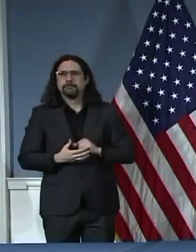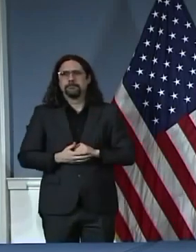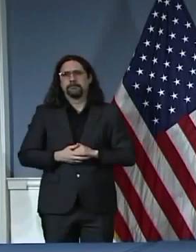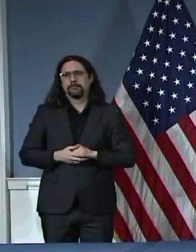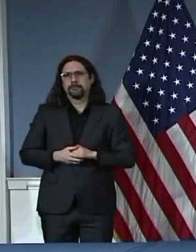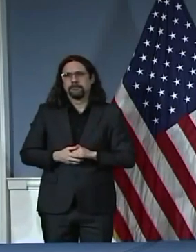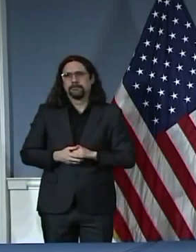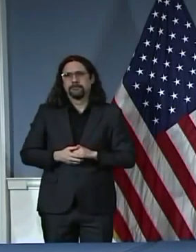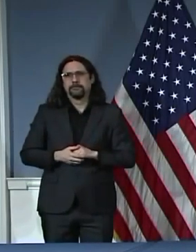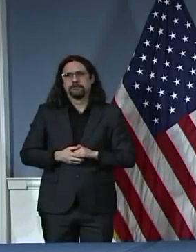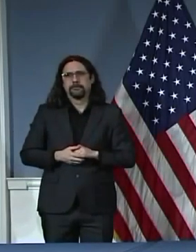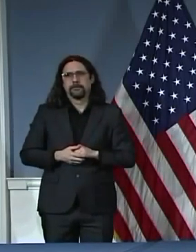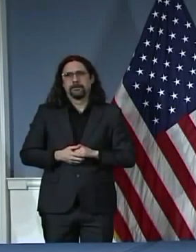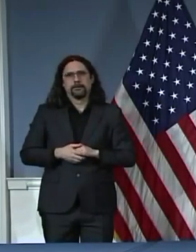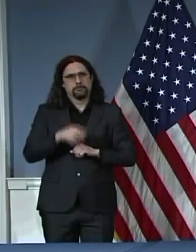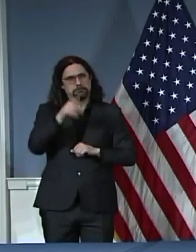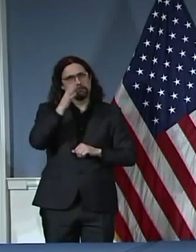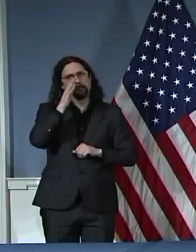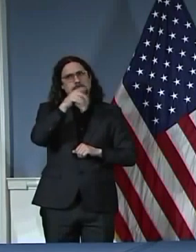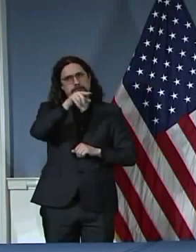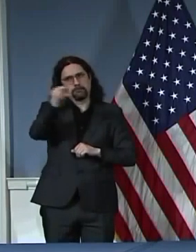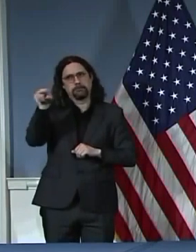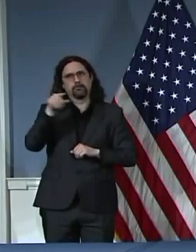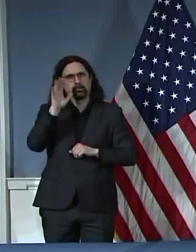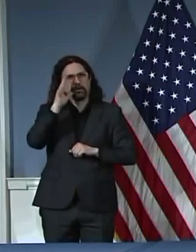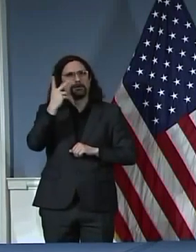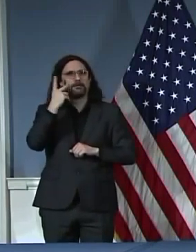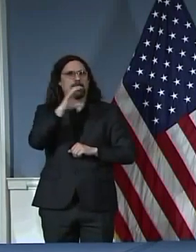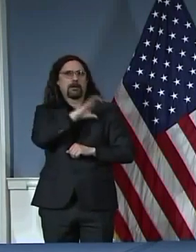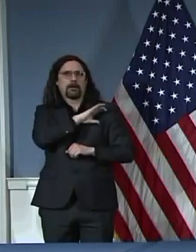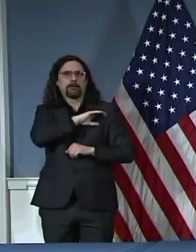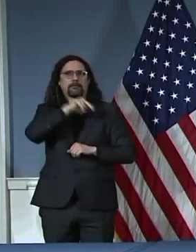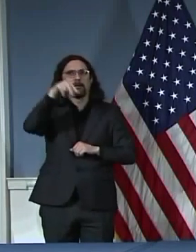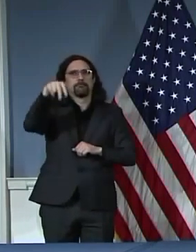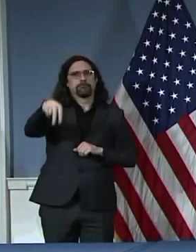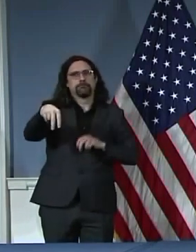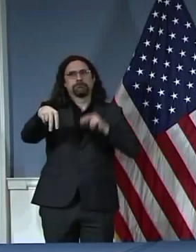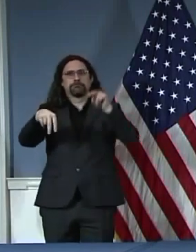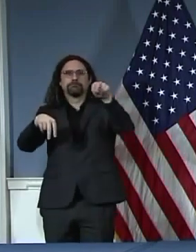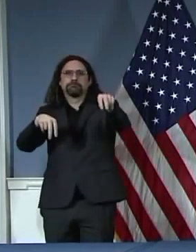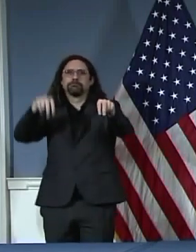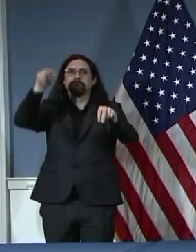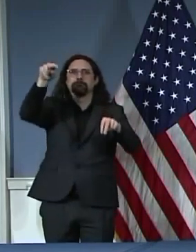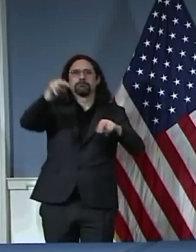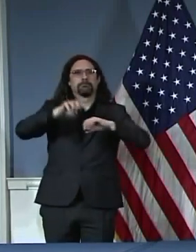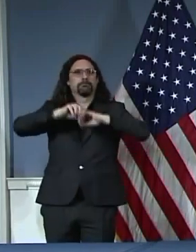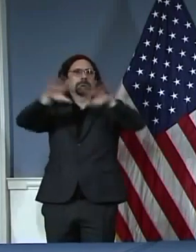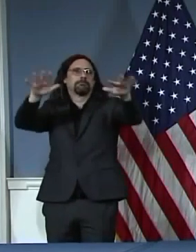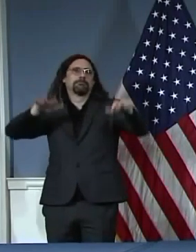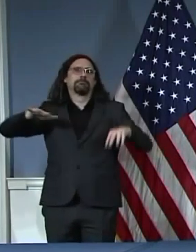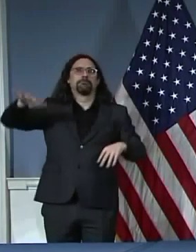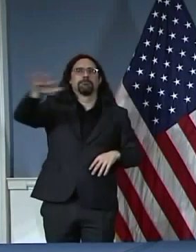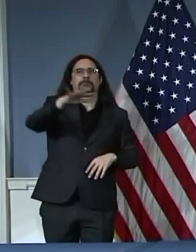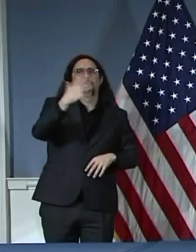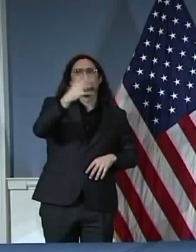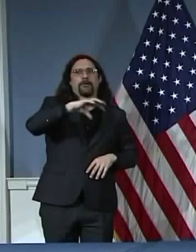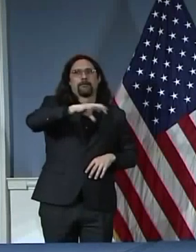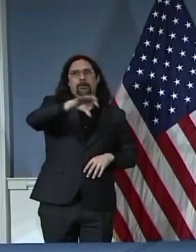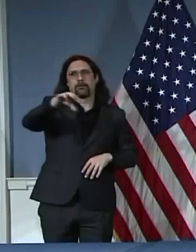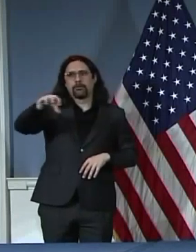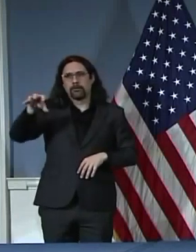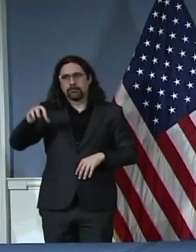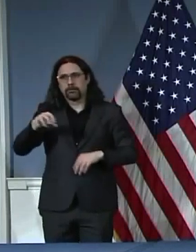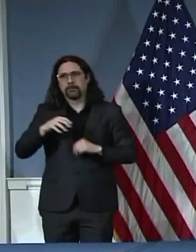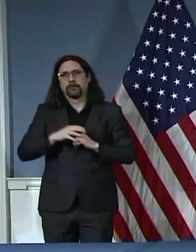Whether it's on a bicycle, probably on some scooters and some marked police cars, driving slowly through the parks and just